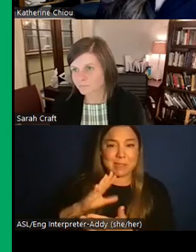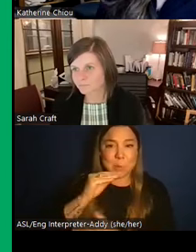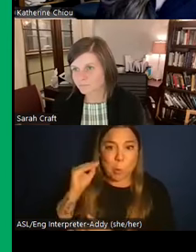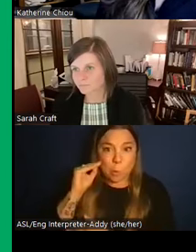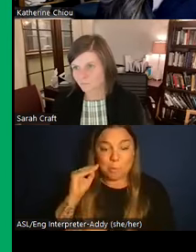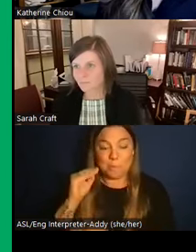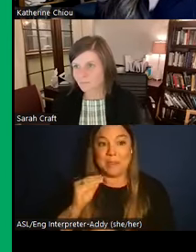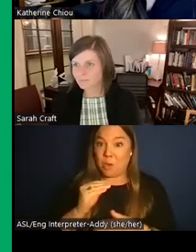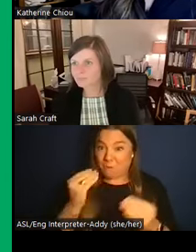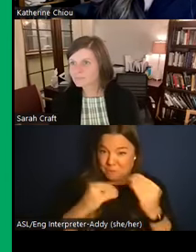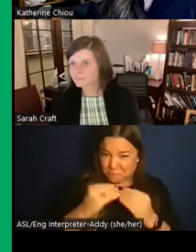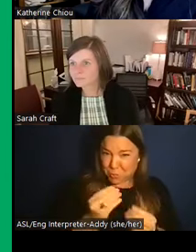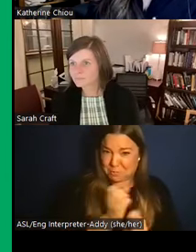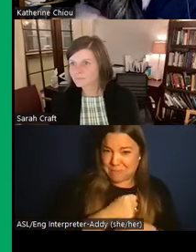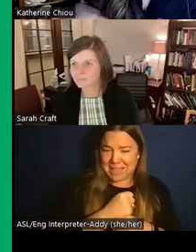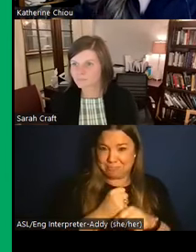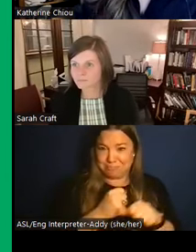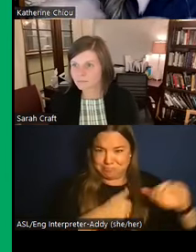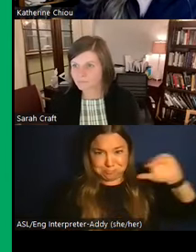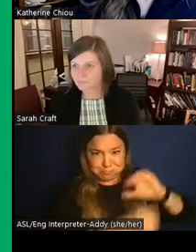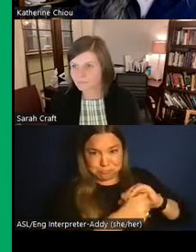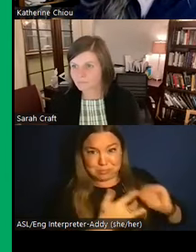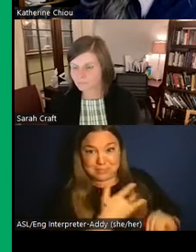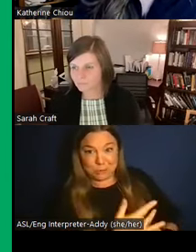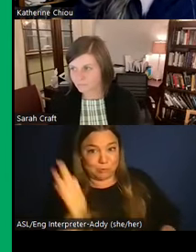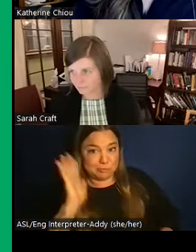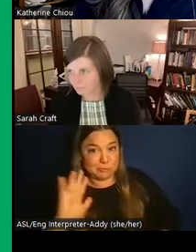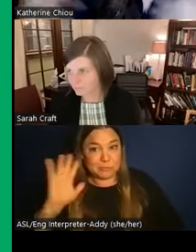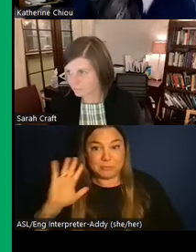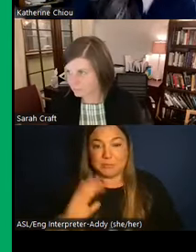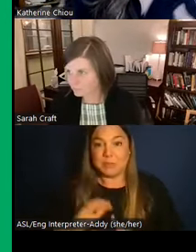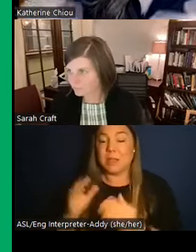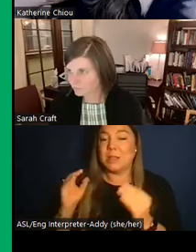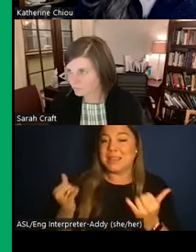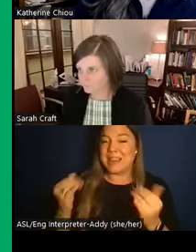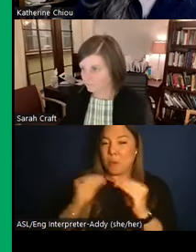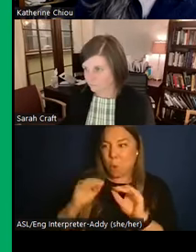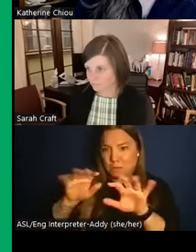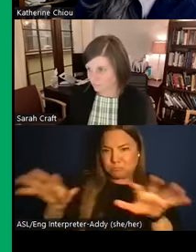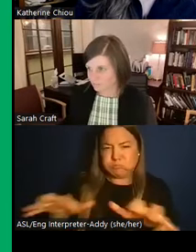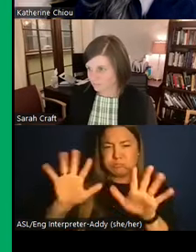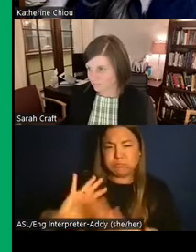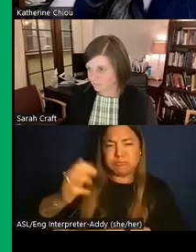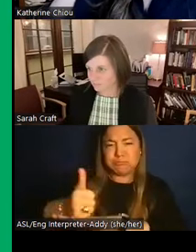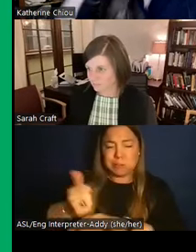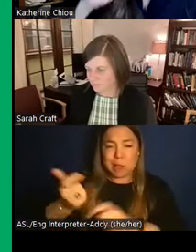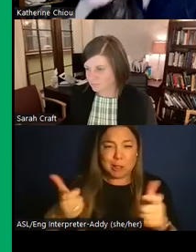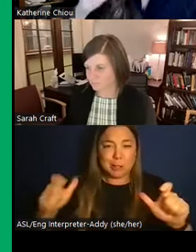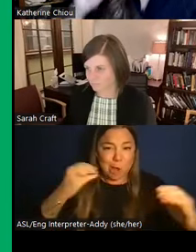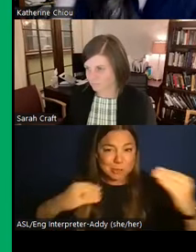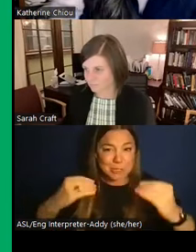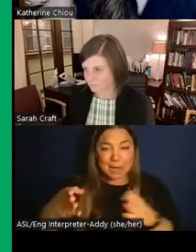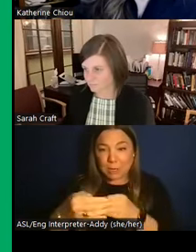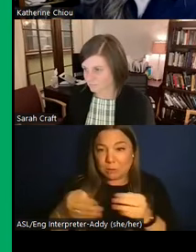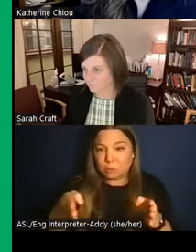away. And you had more of the display and the presentation in like large, elaborate dining halls, for example. So